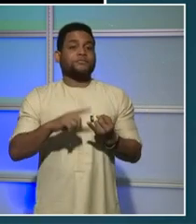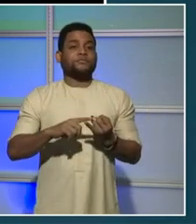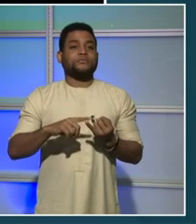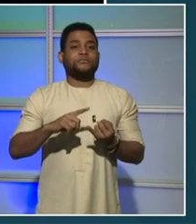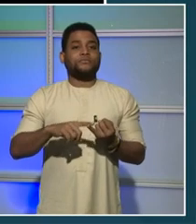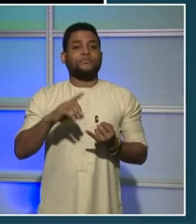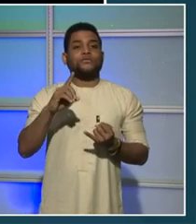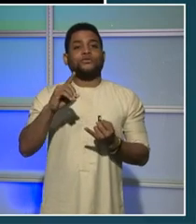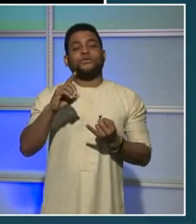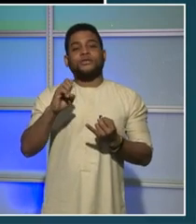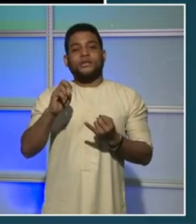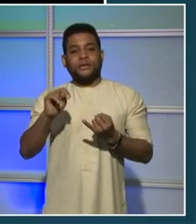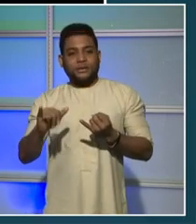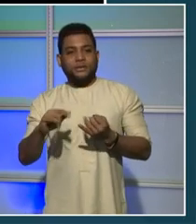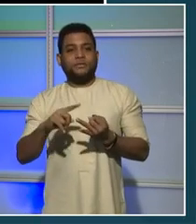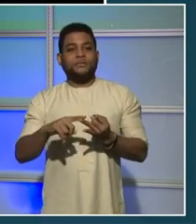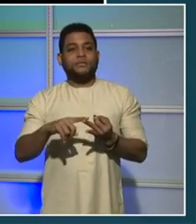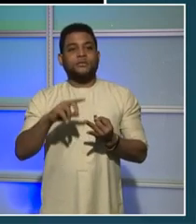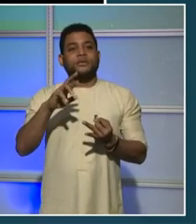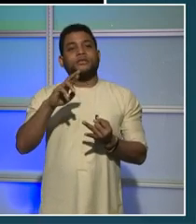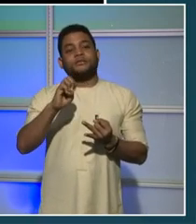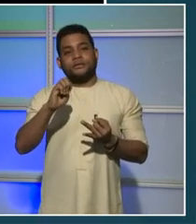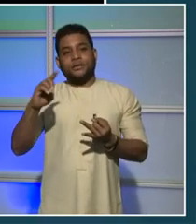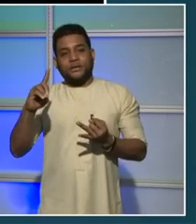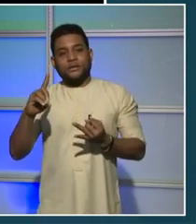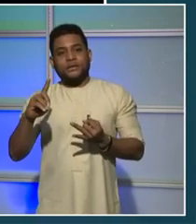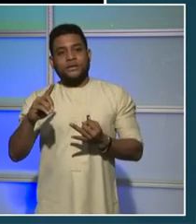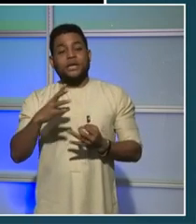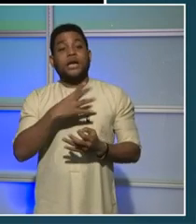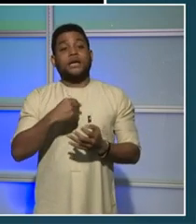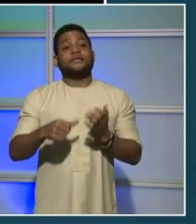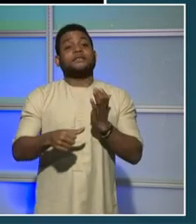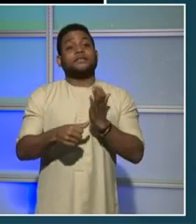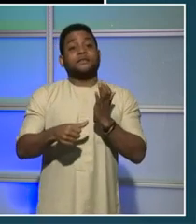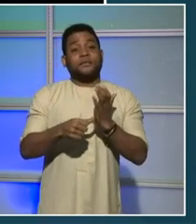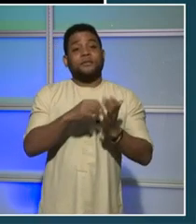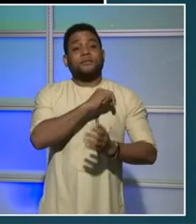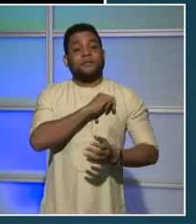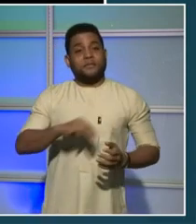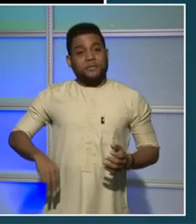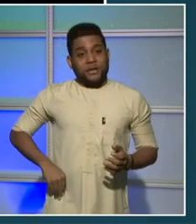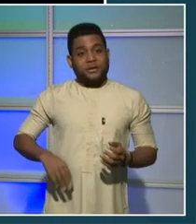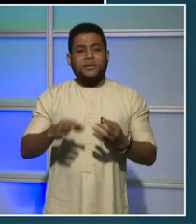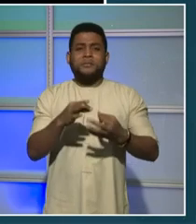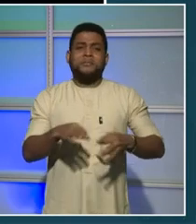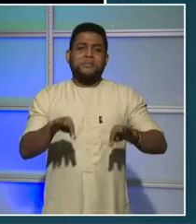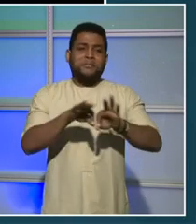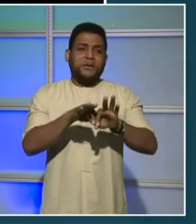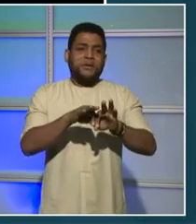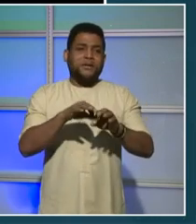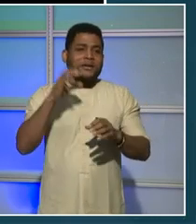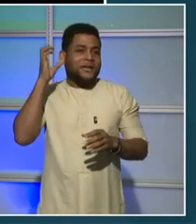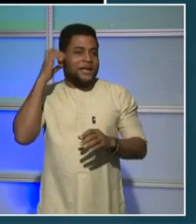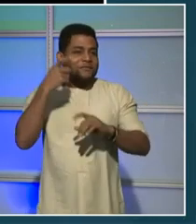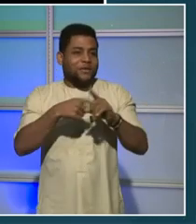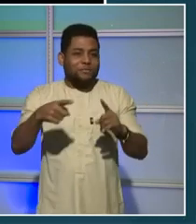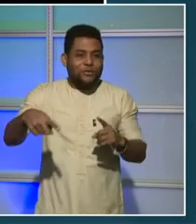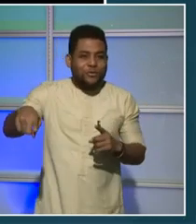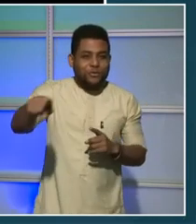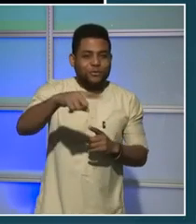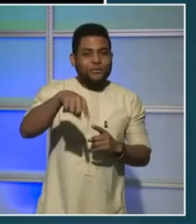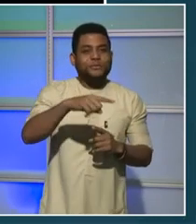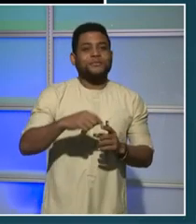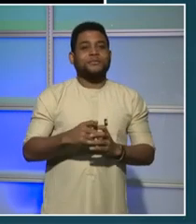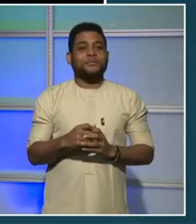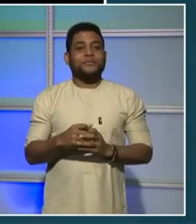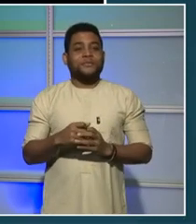Jennifer Reed, and our Deputy Mayors, but most importantly we will get to hear from you. Later on in the program, you will have the opportunity to speak directly with